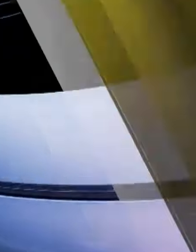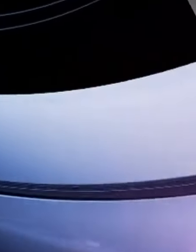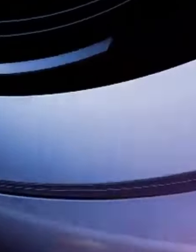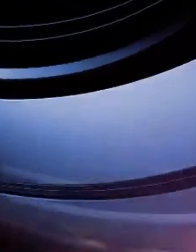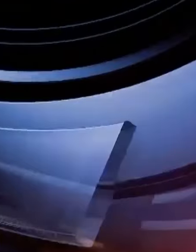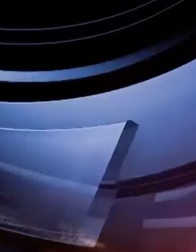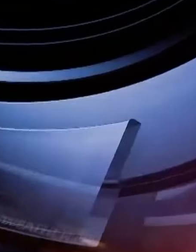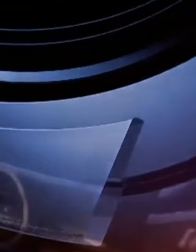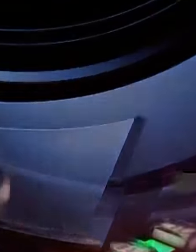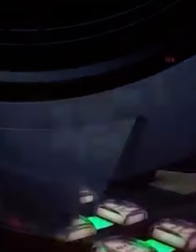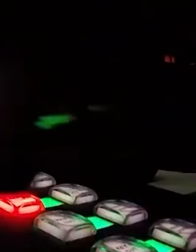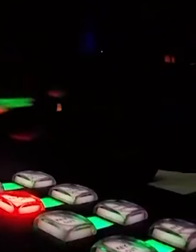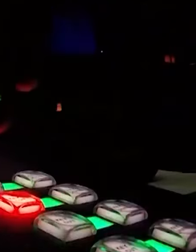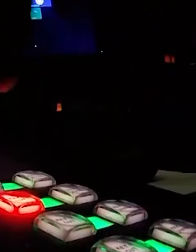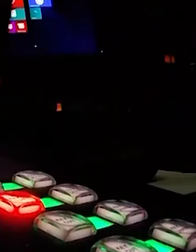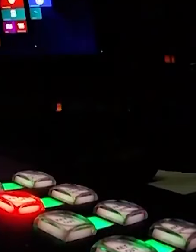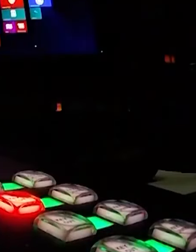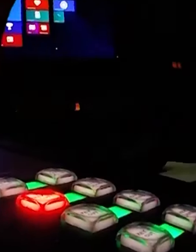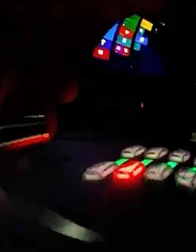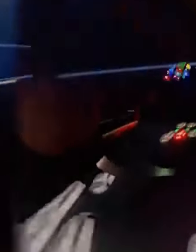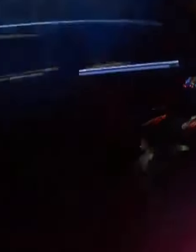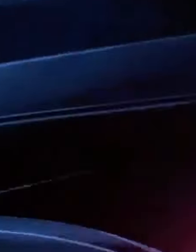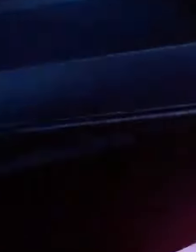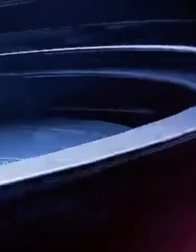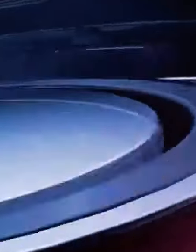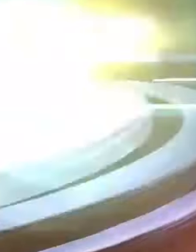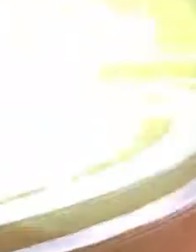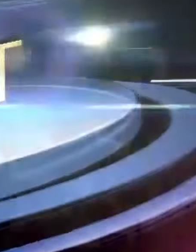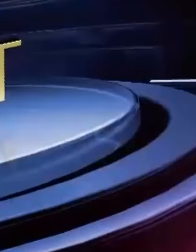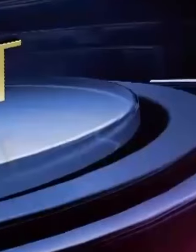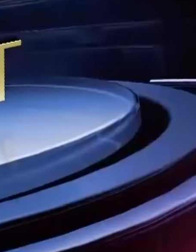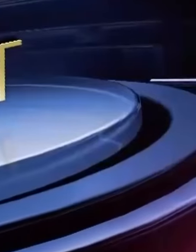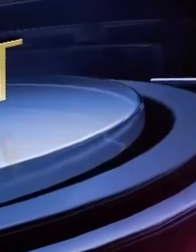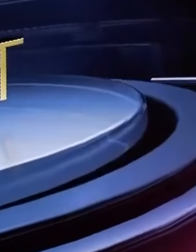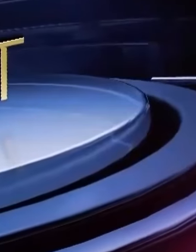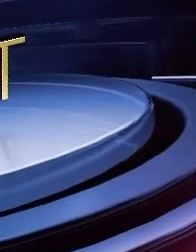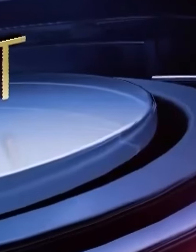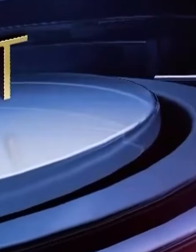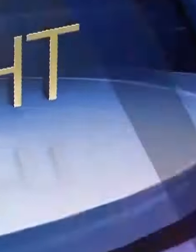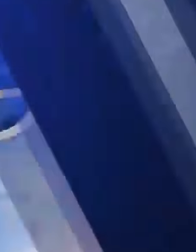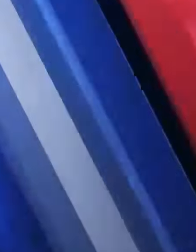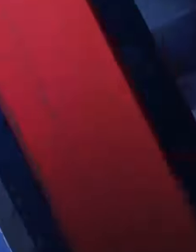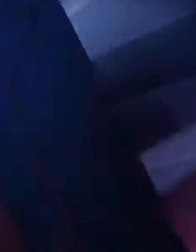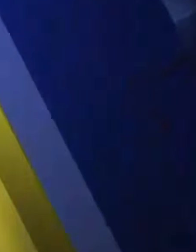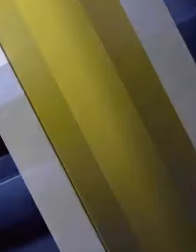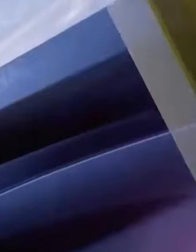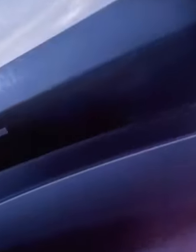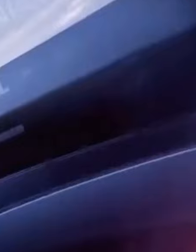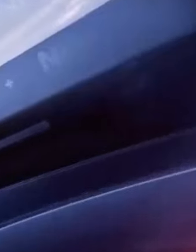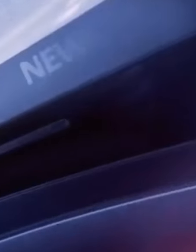Broadcasting from our studios in the Pine St. Michael, this is CBC Newsnight, starting now.